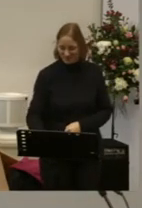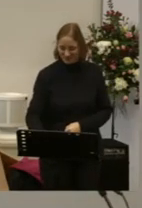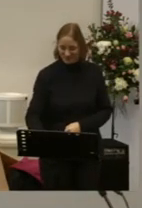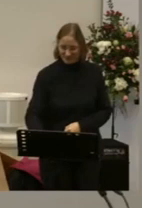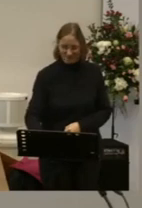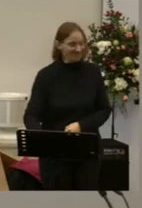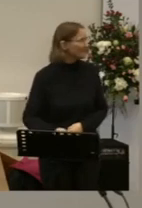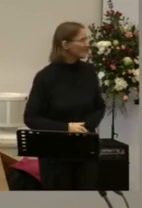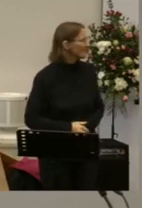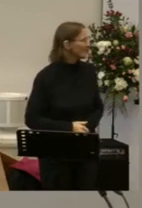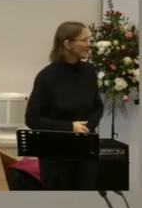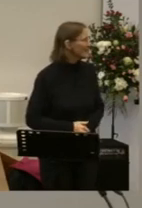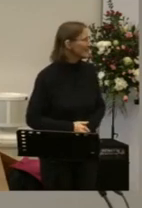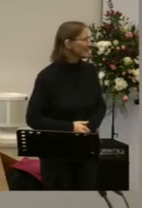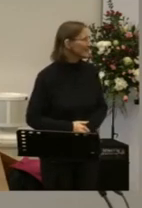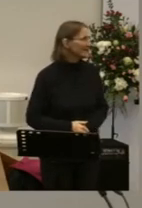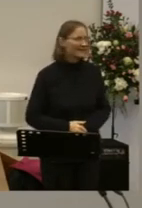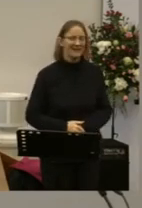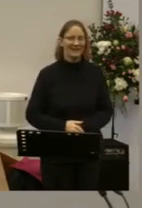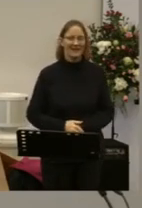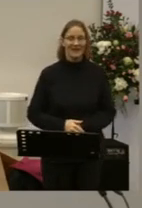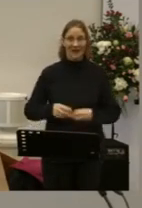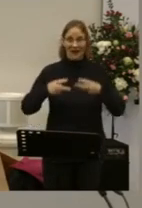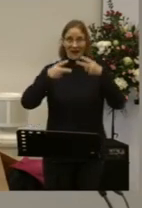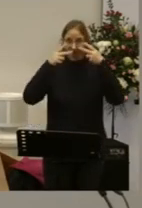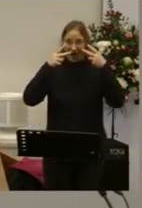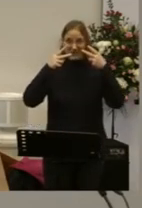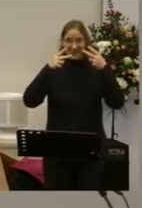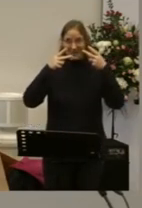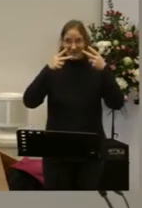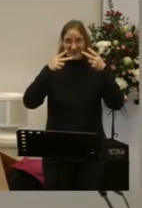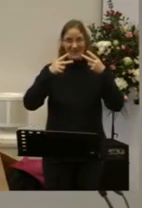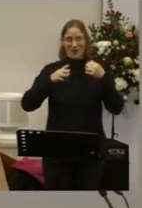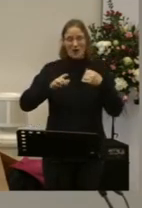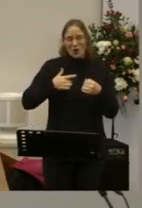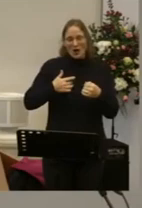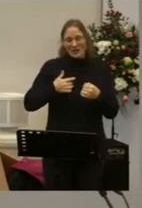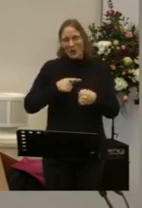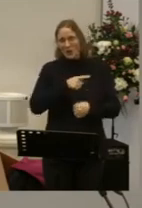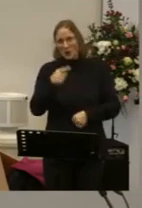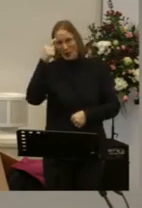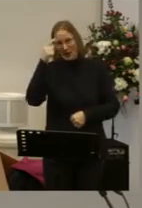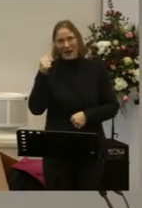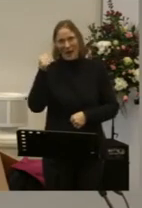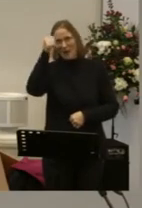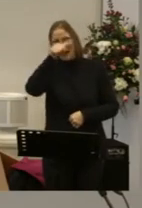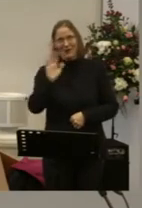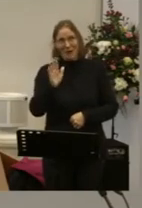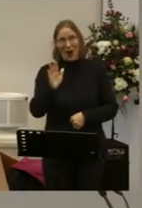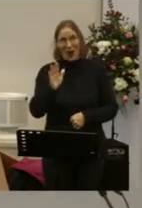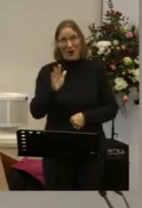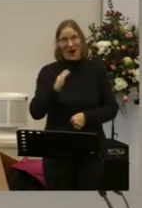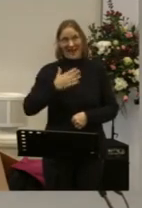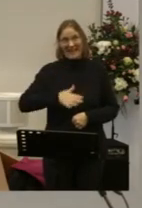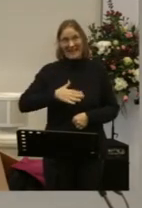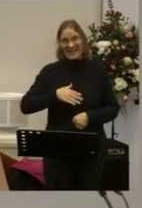I'm not just putting my reading glasses on to look more intelligent It is genuinely a sign of me getting old, I'm afraid I'm delighted to be able to speak to you this